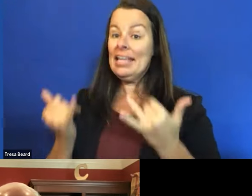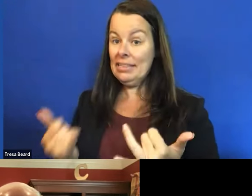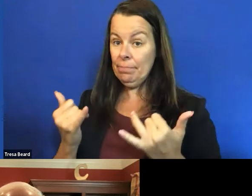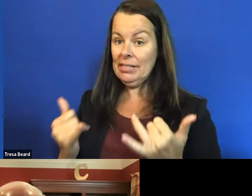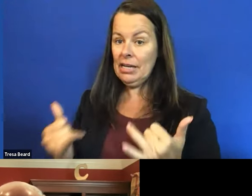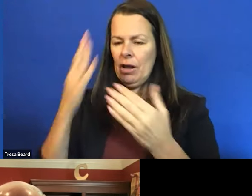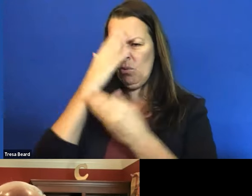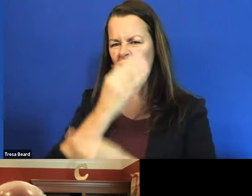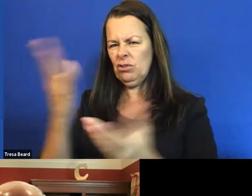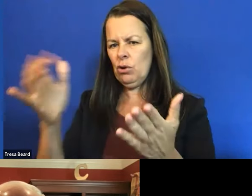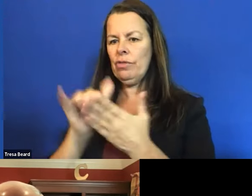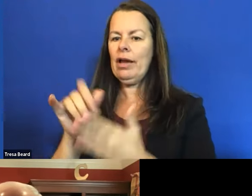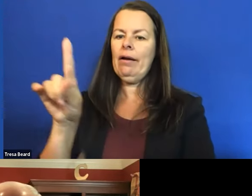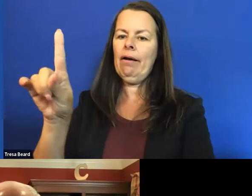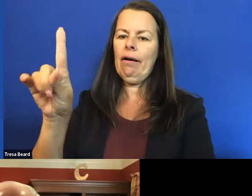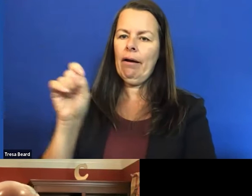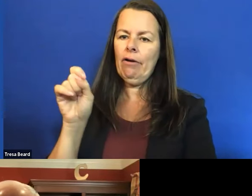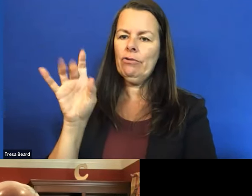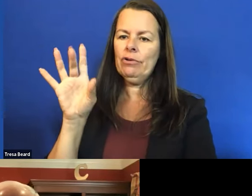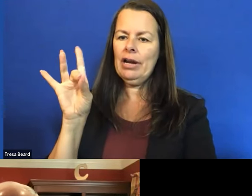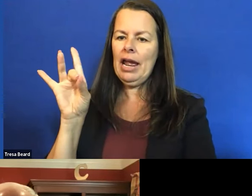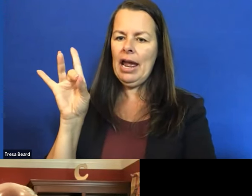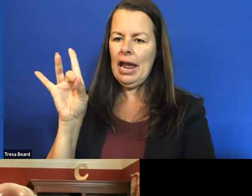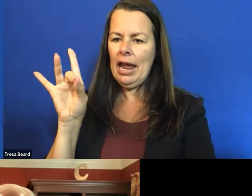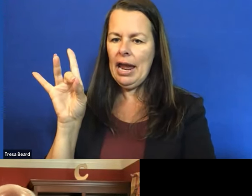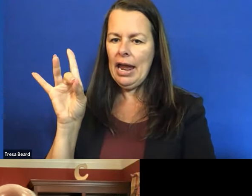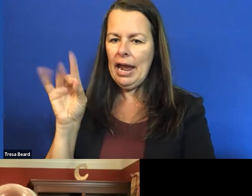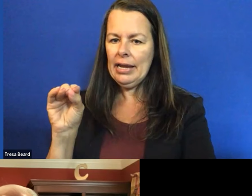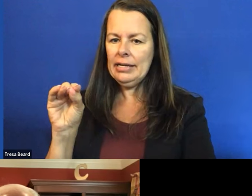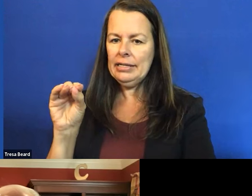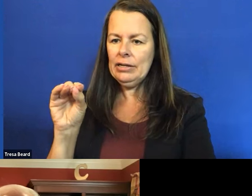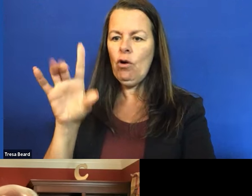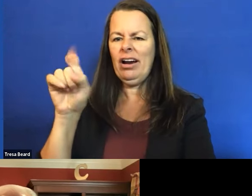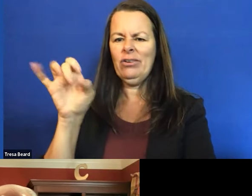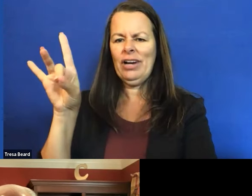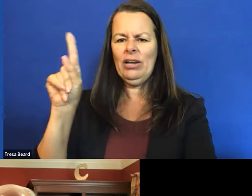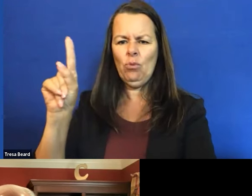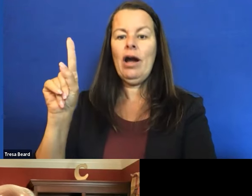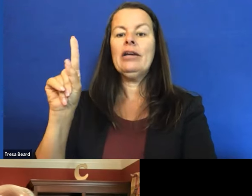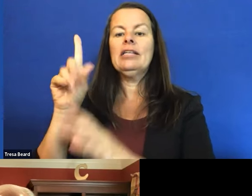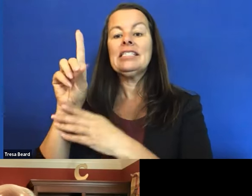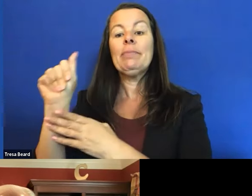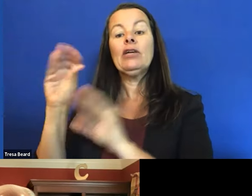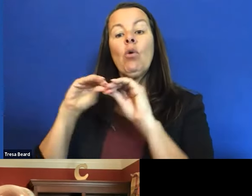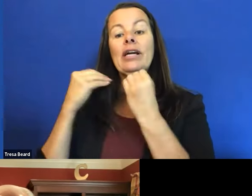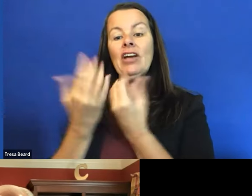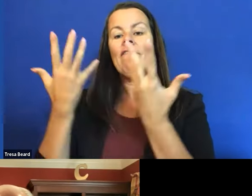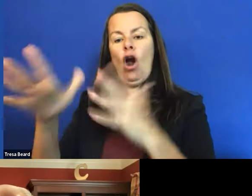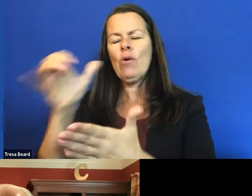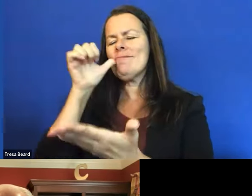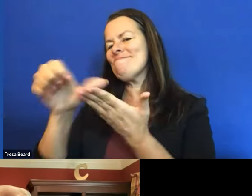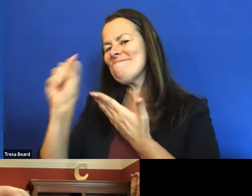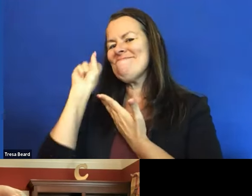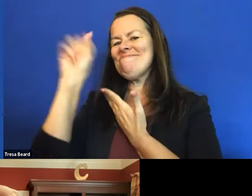181 disability organizations have sent a letter to the Justice Department, to the White House,